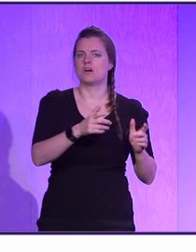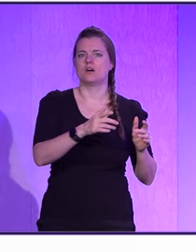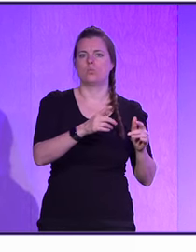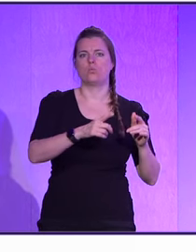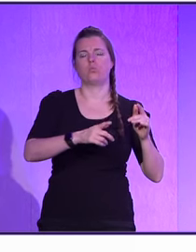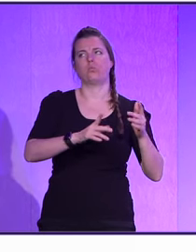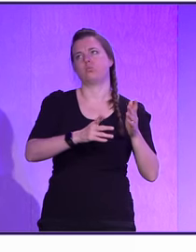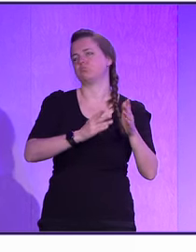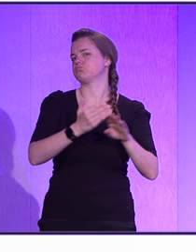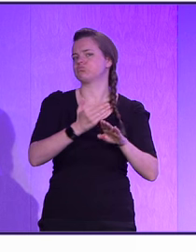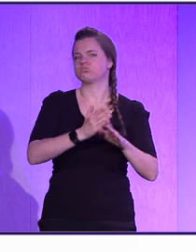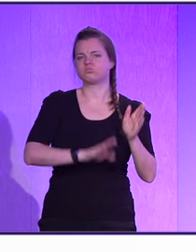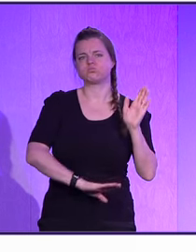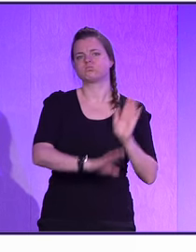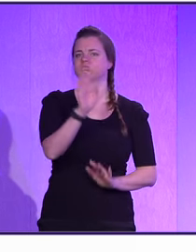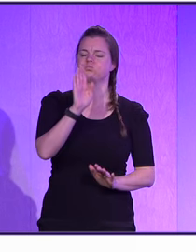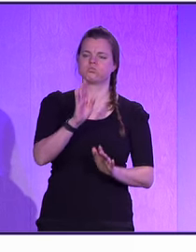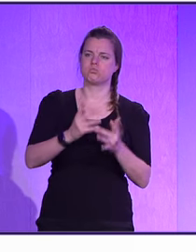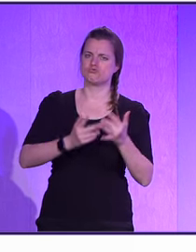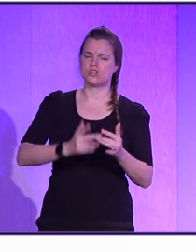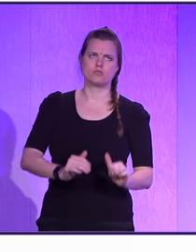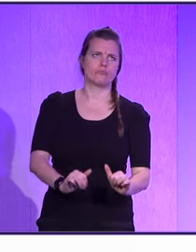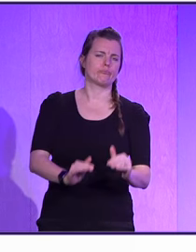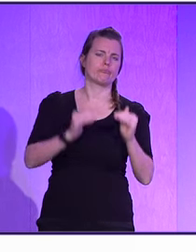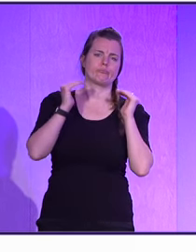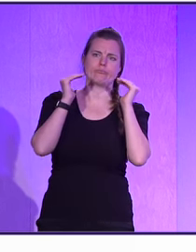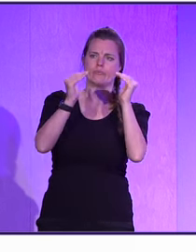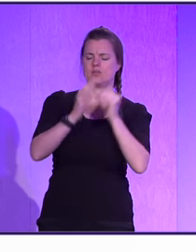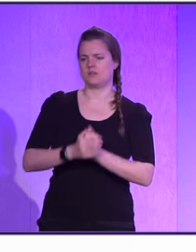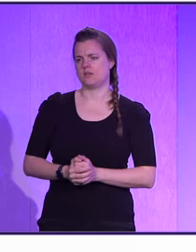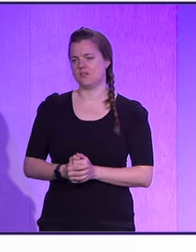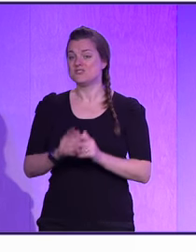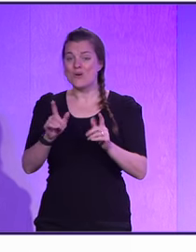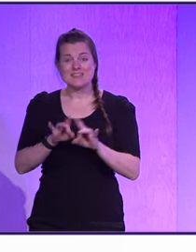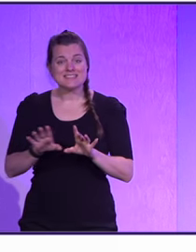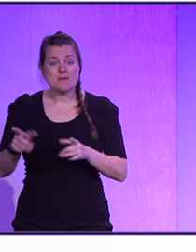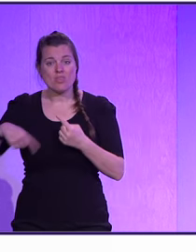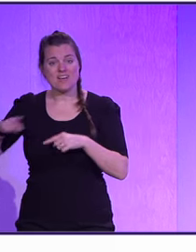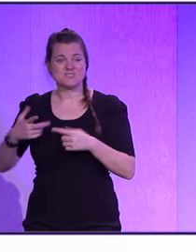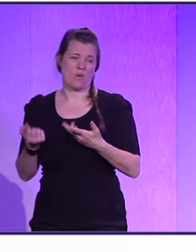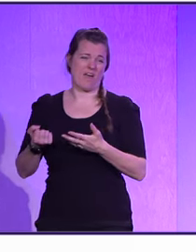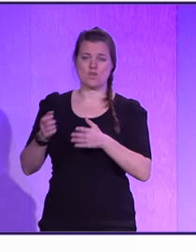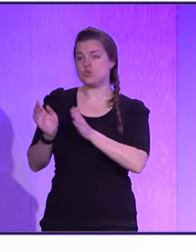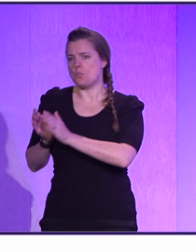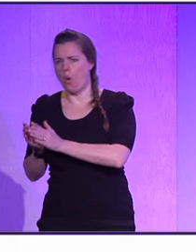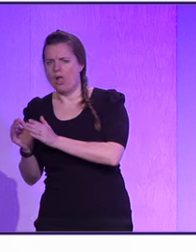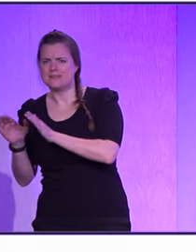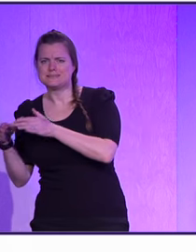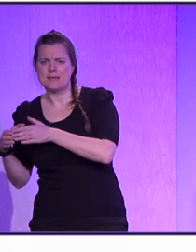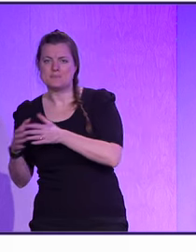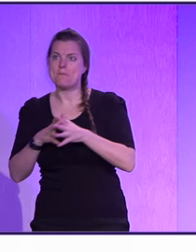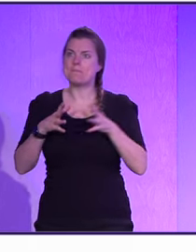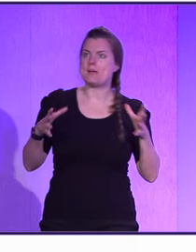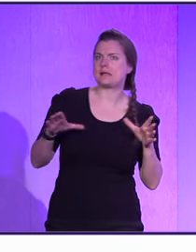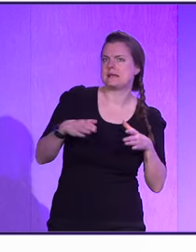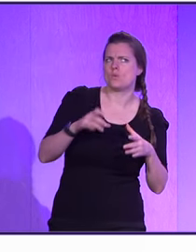Again, this is all speculation up until this. We have more teams, smaller teams, bigger teams. We have